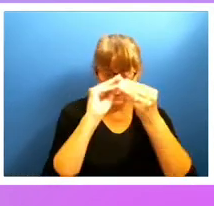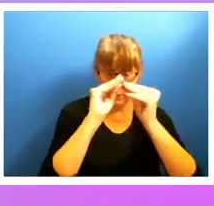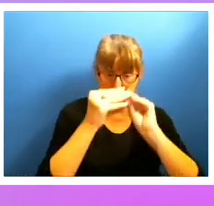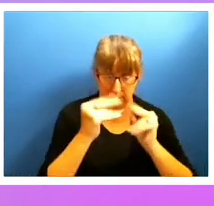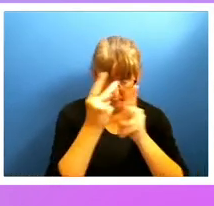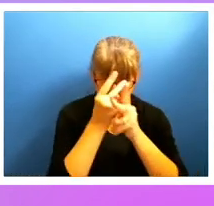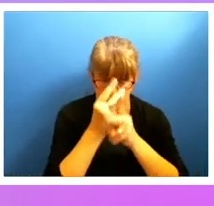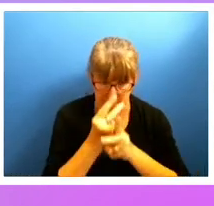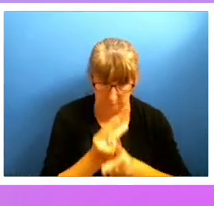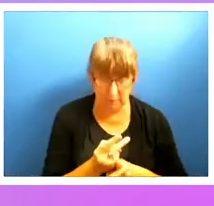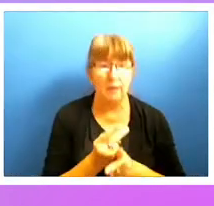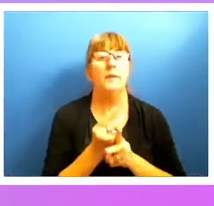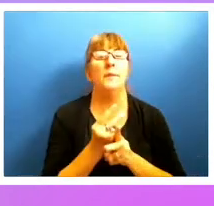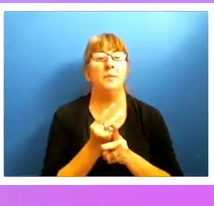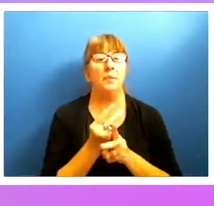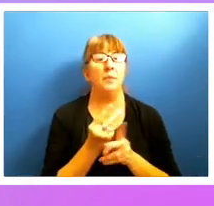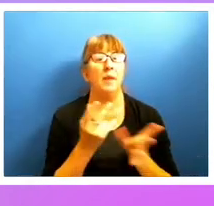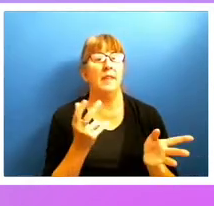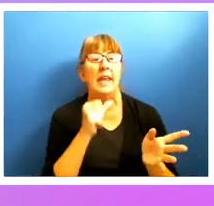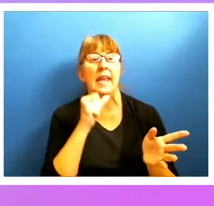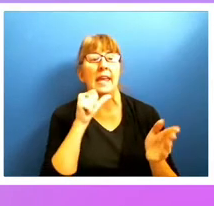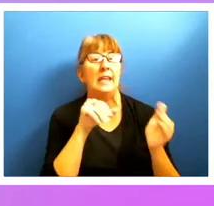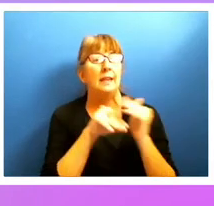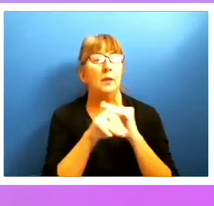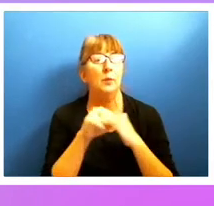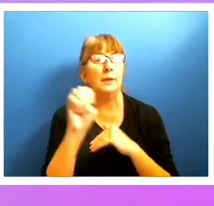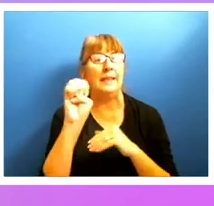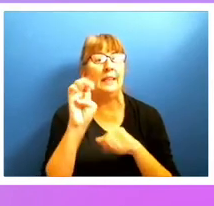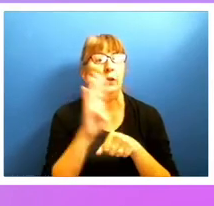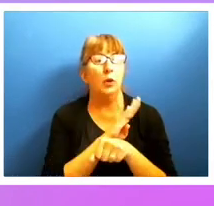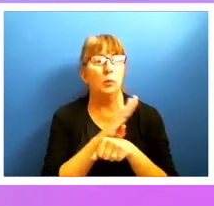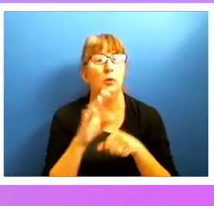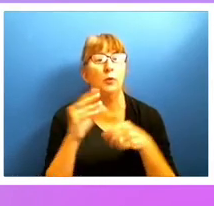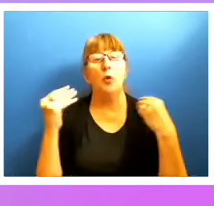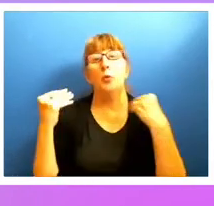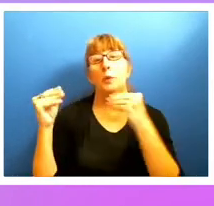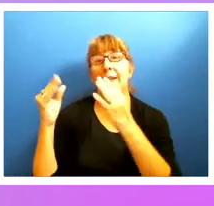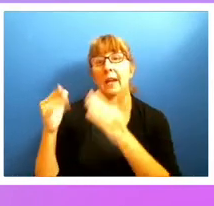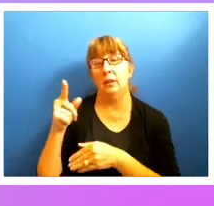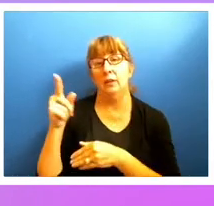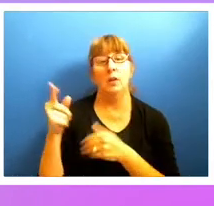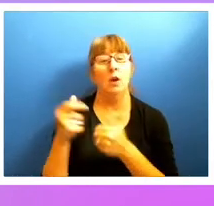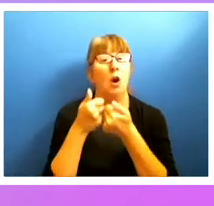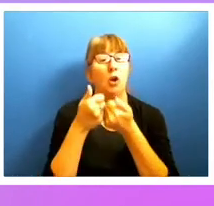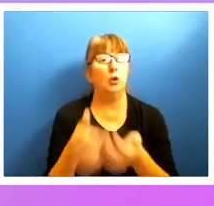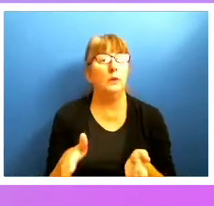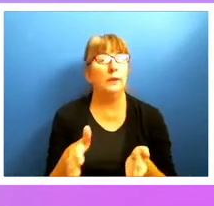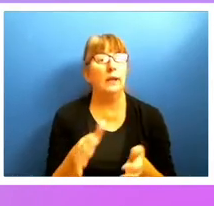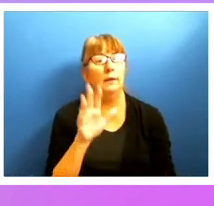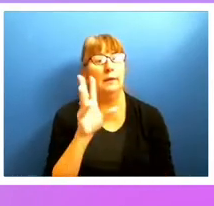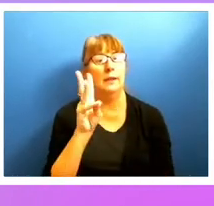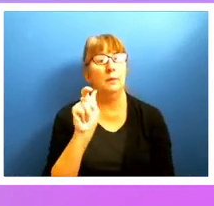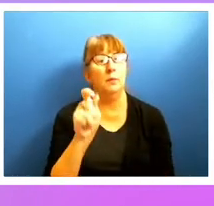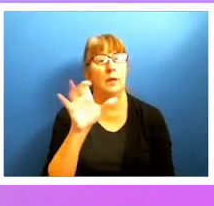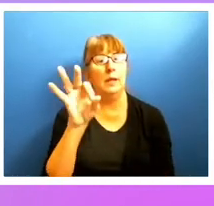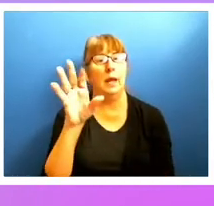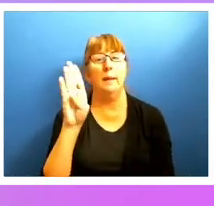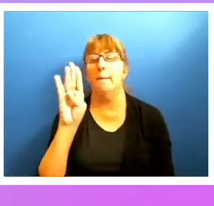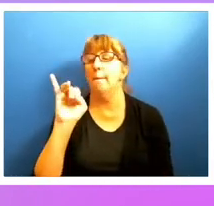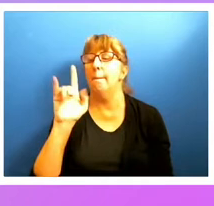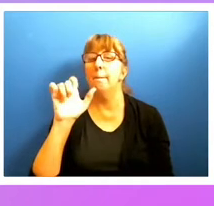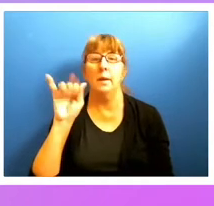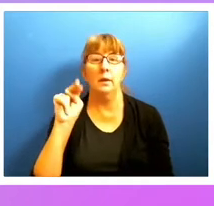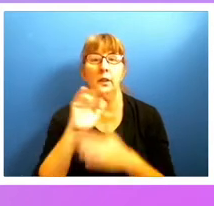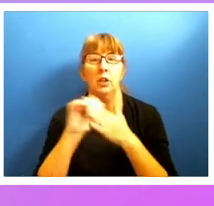math, that inaccessible e-commerce, so retailers, are losing out on $6.9 billion a